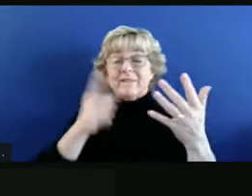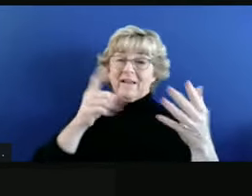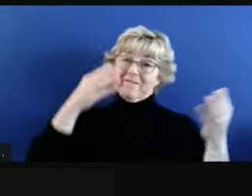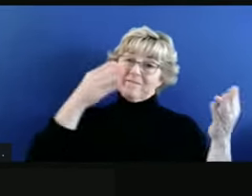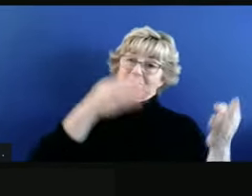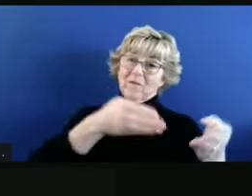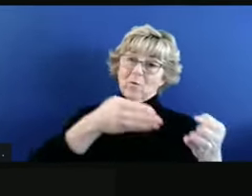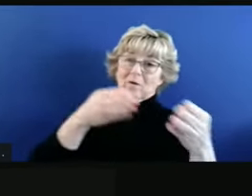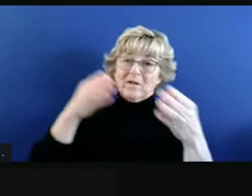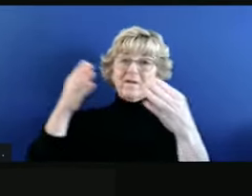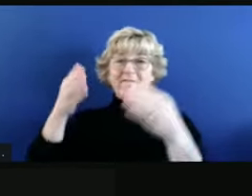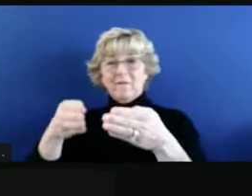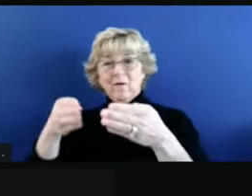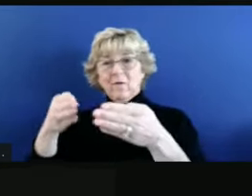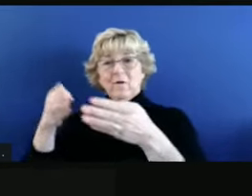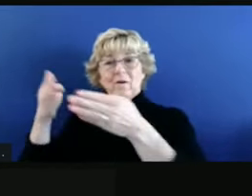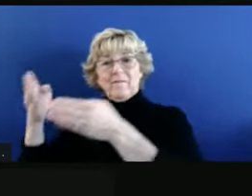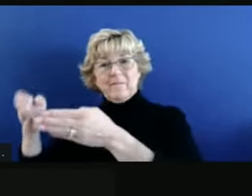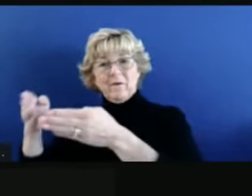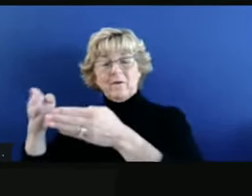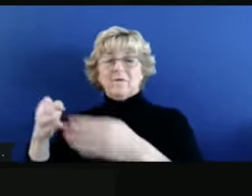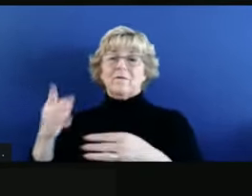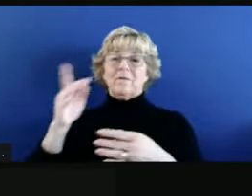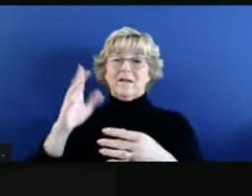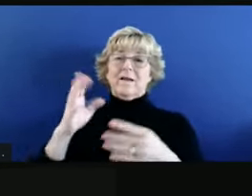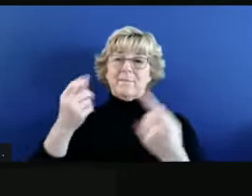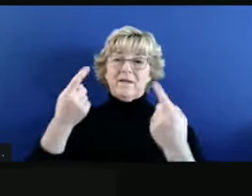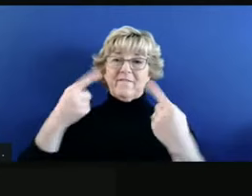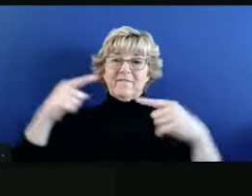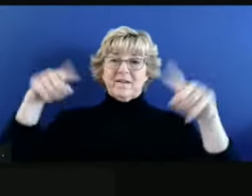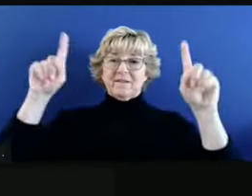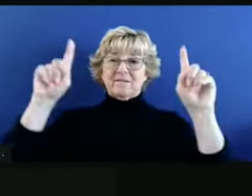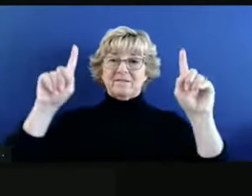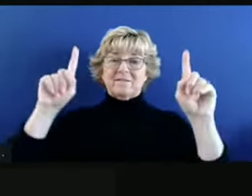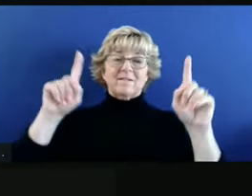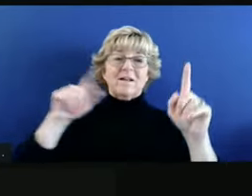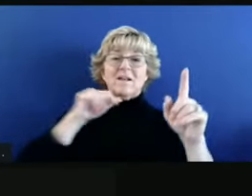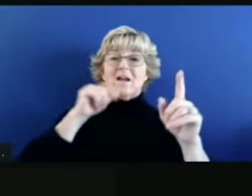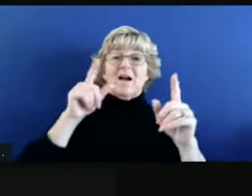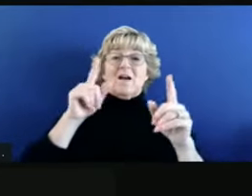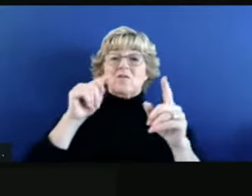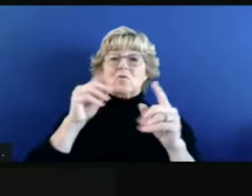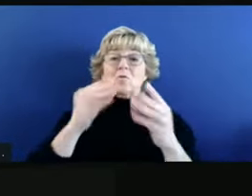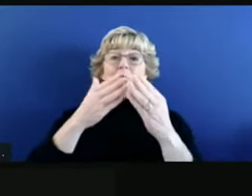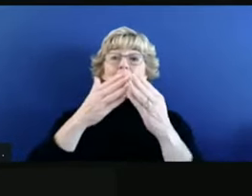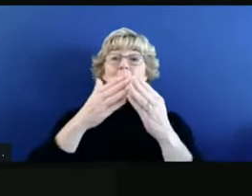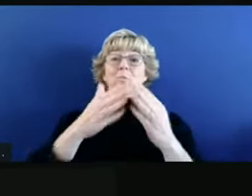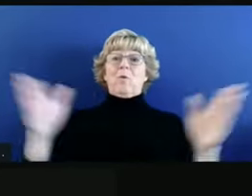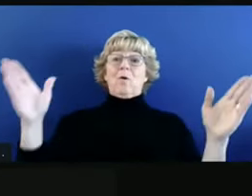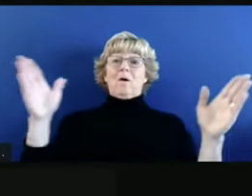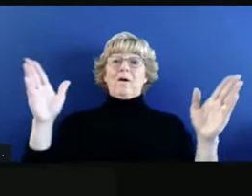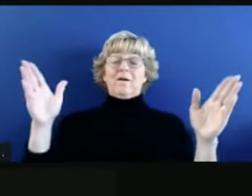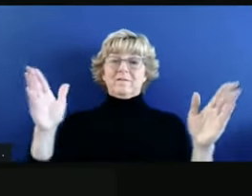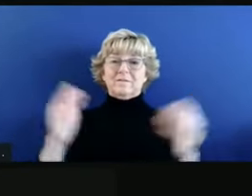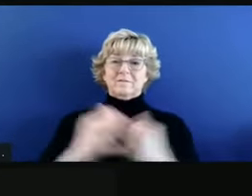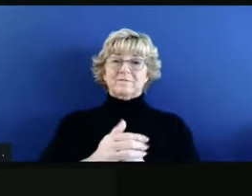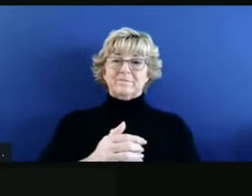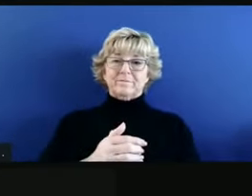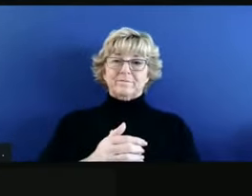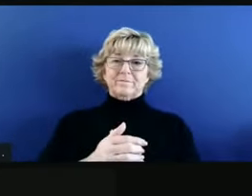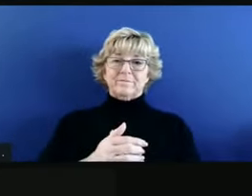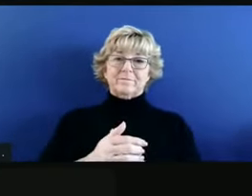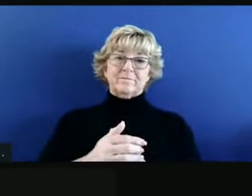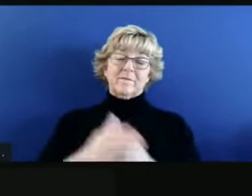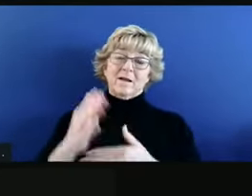so that we apply these things in an effective way, but not too broadly. Certainly, certain things that you mentioned could